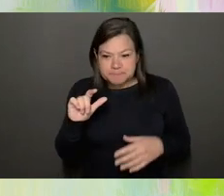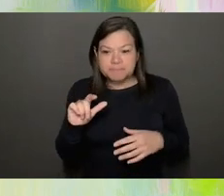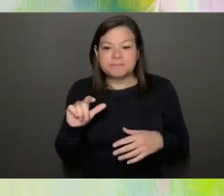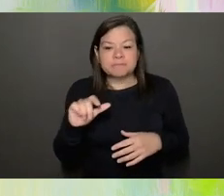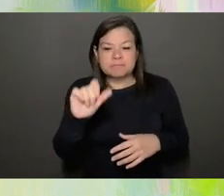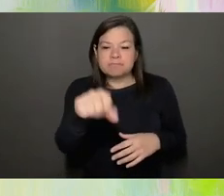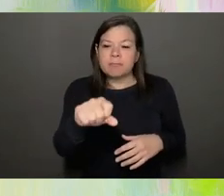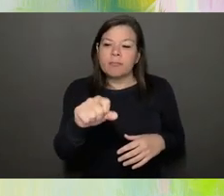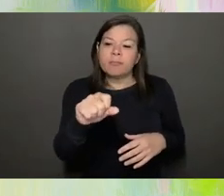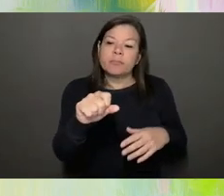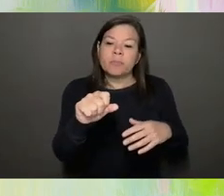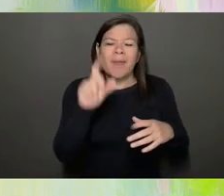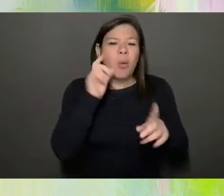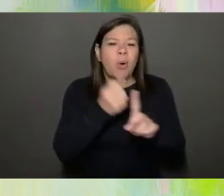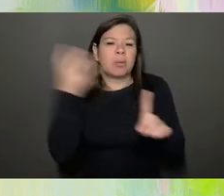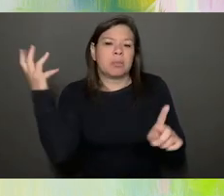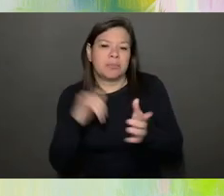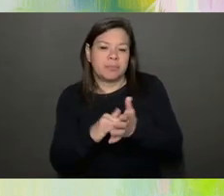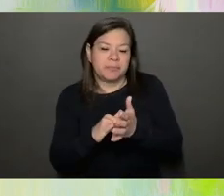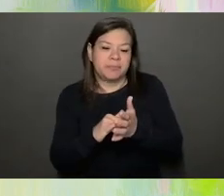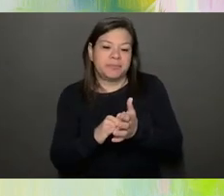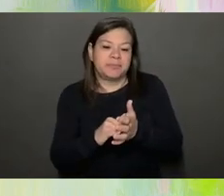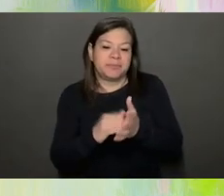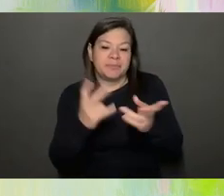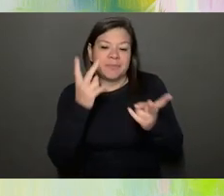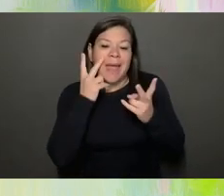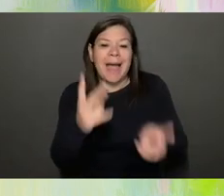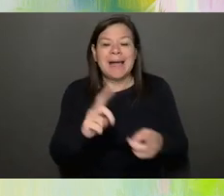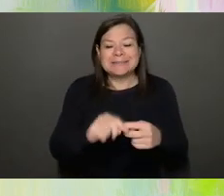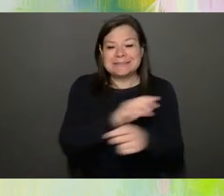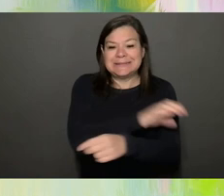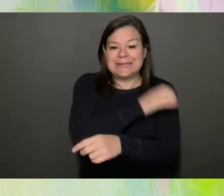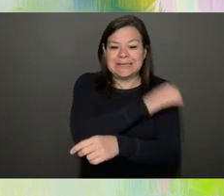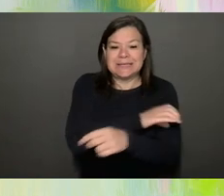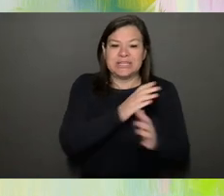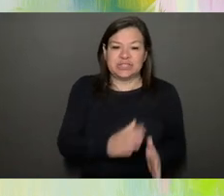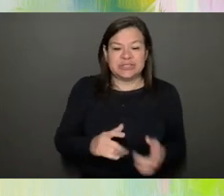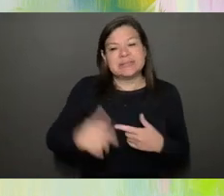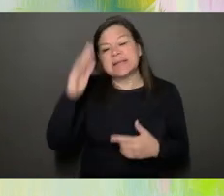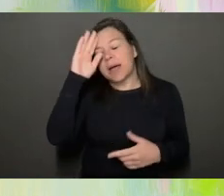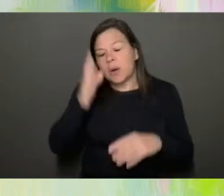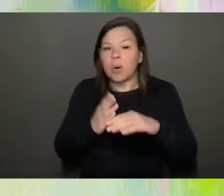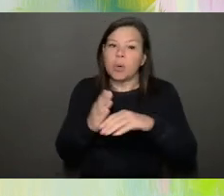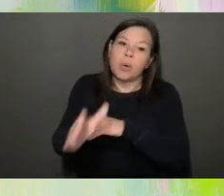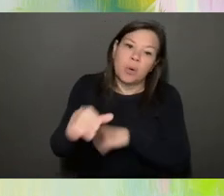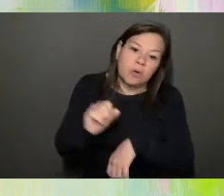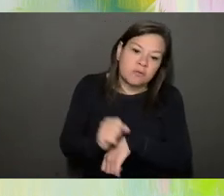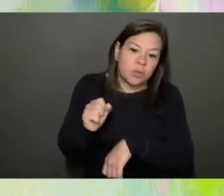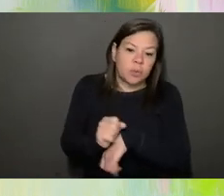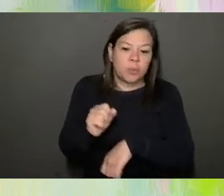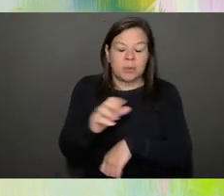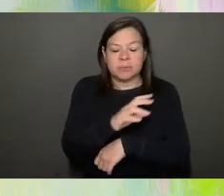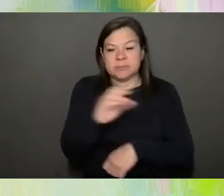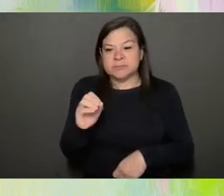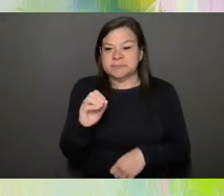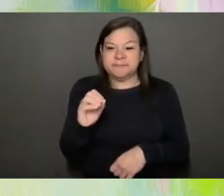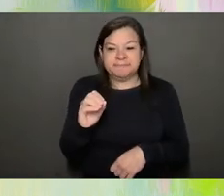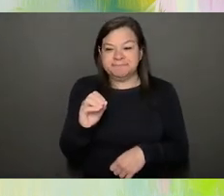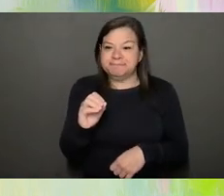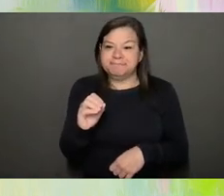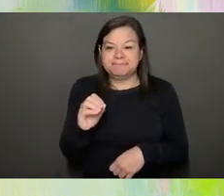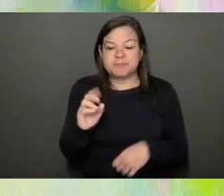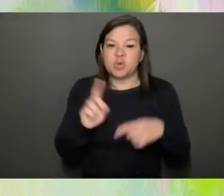I like I see you clinicians and I know that you're overworked and you have these bound institutional